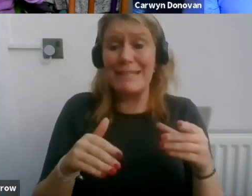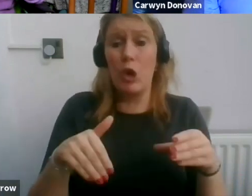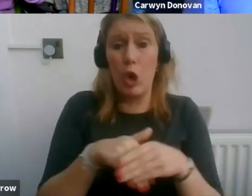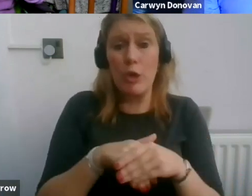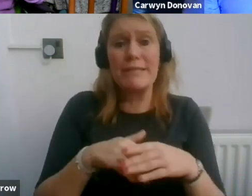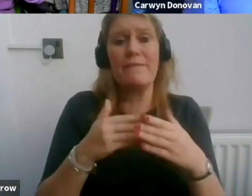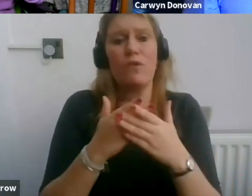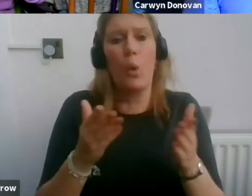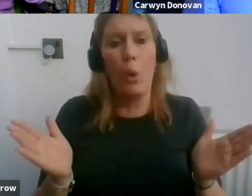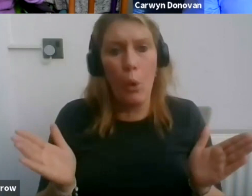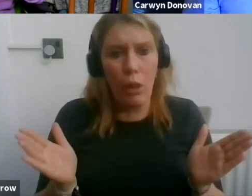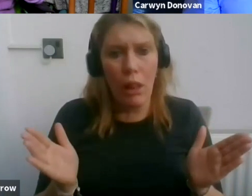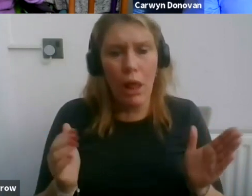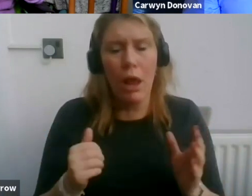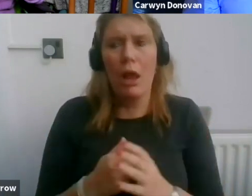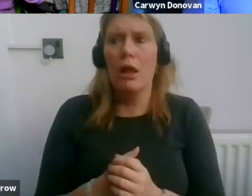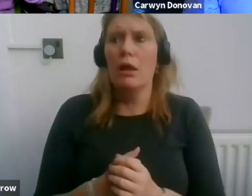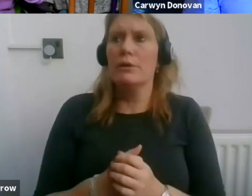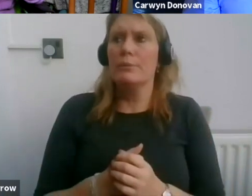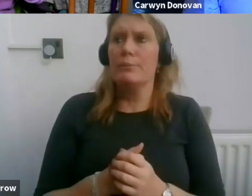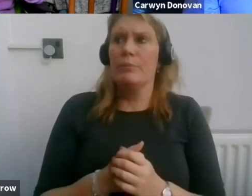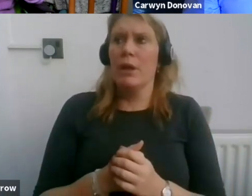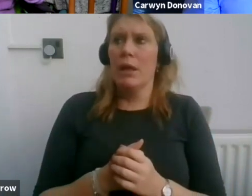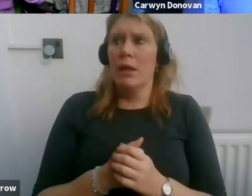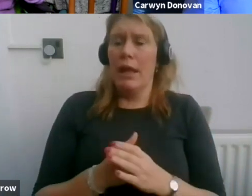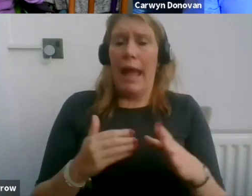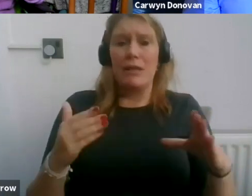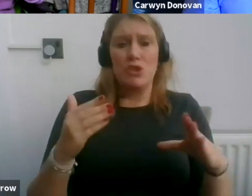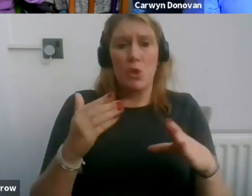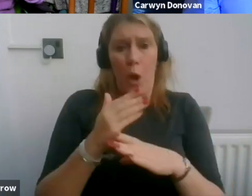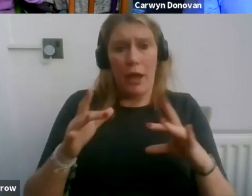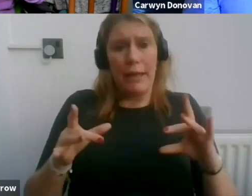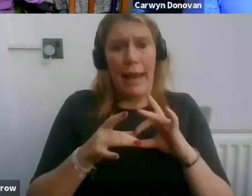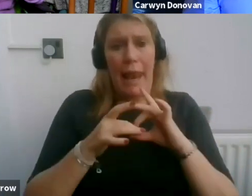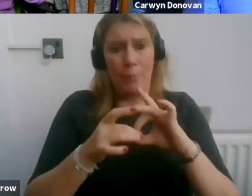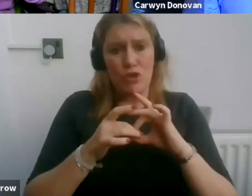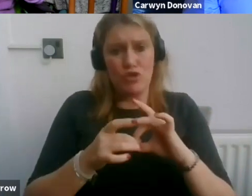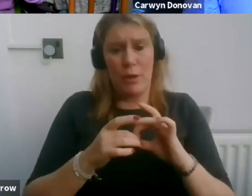to work collaboratively with the unions to